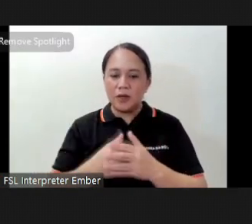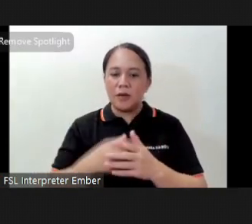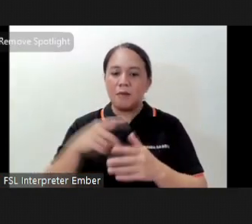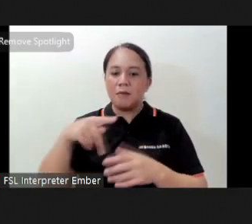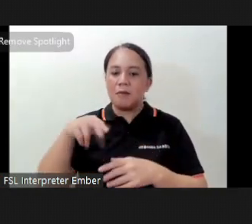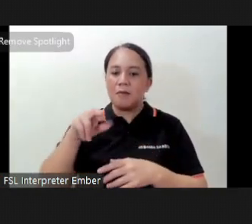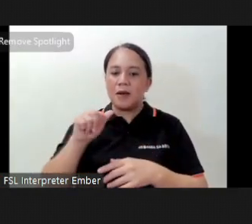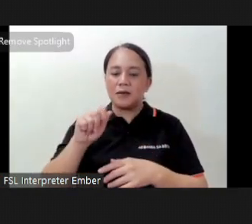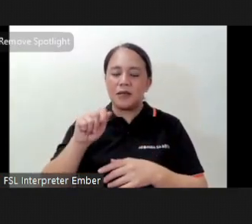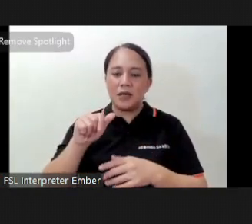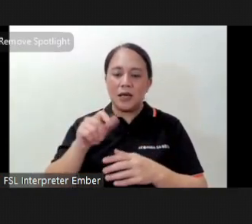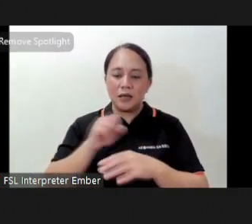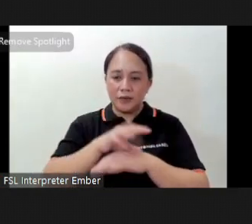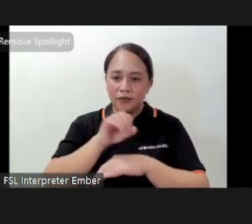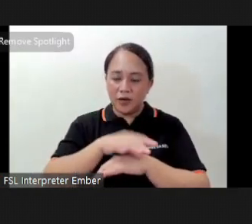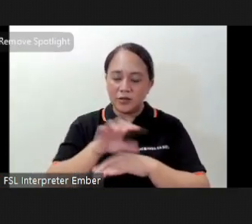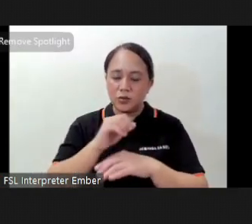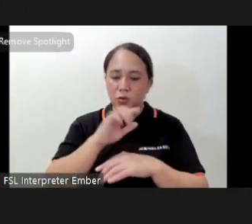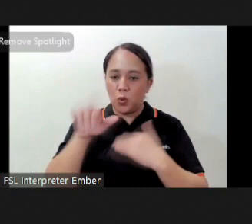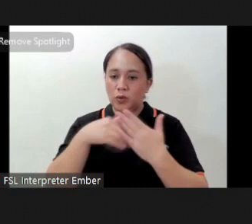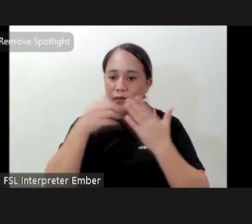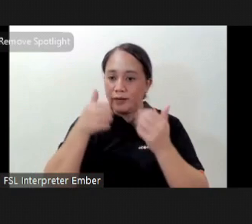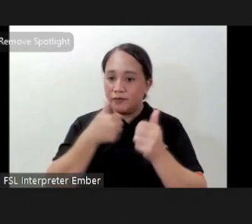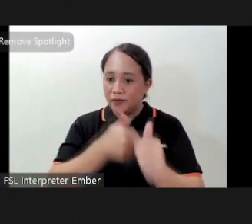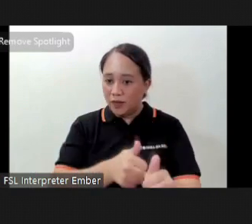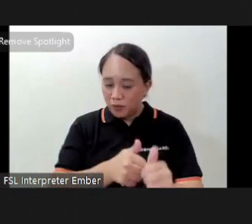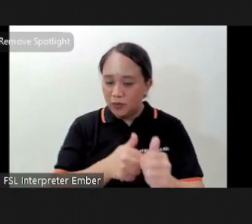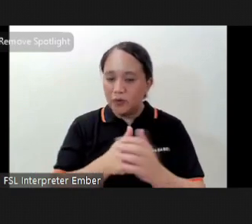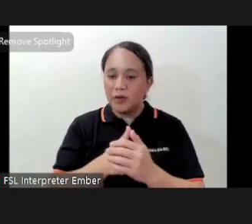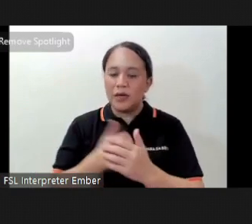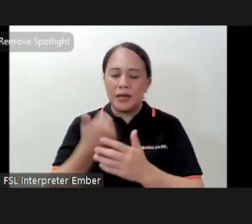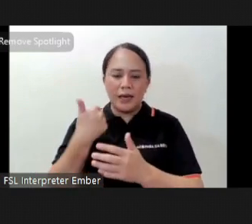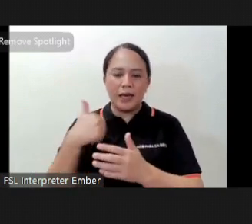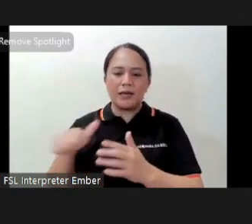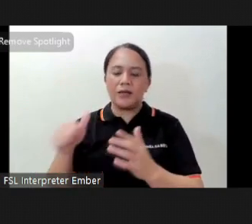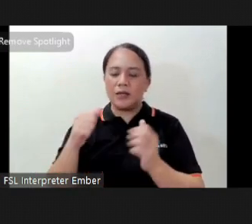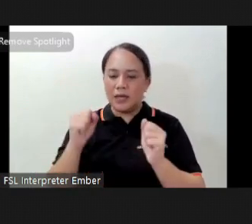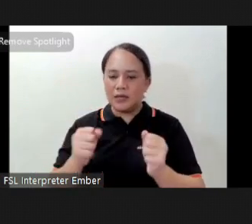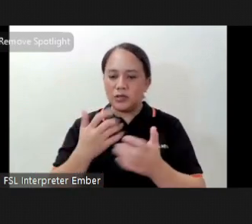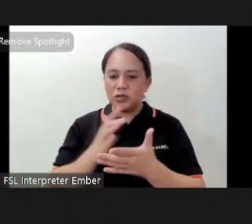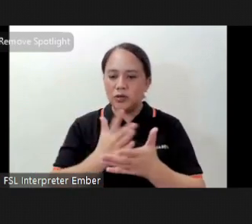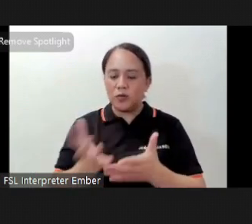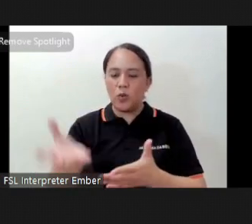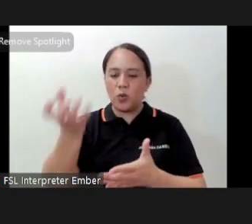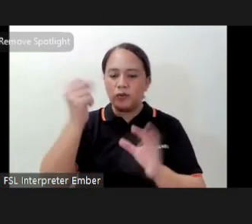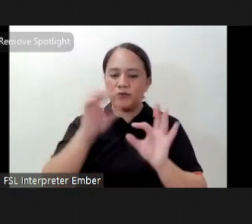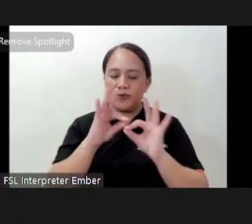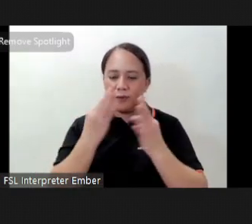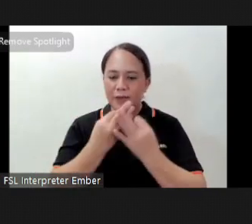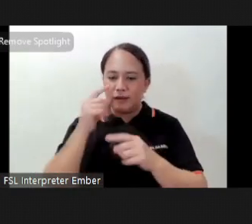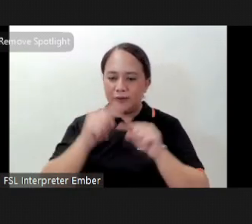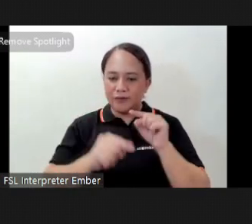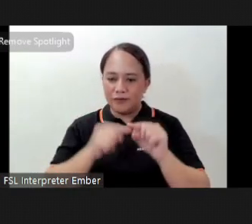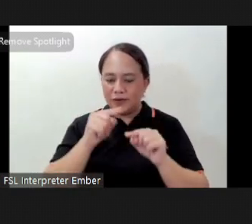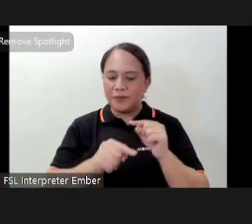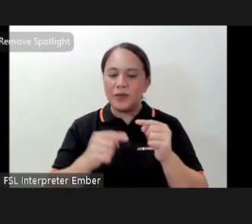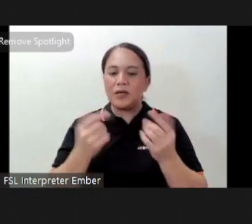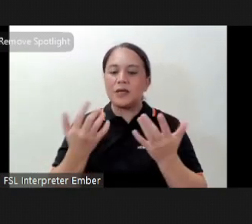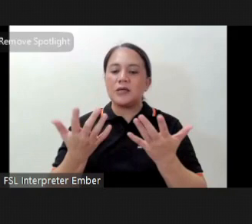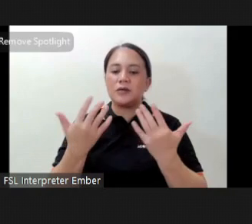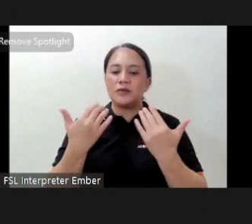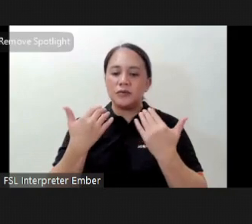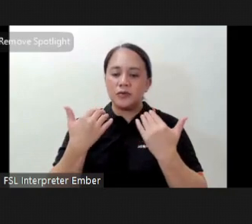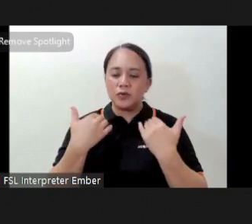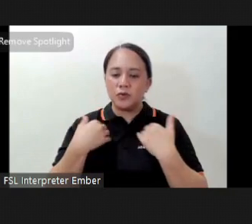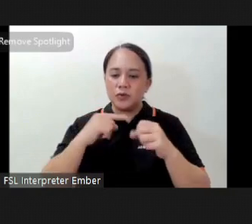advice that everyone here can follow personally and things that they can share to their own family and friends in order for